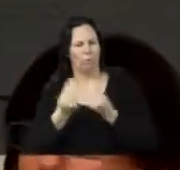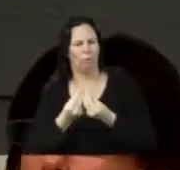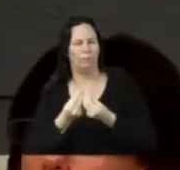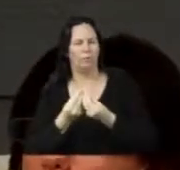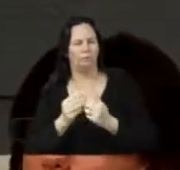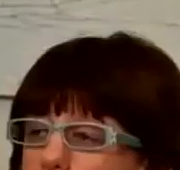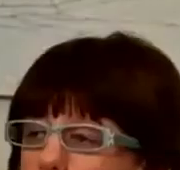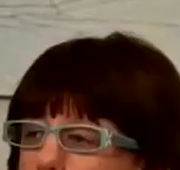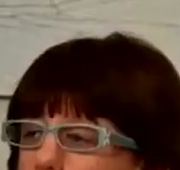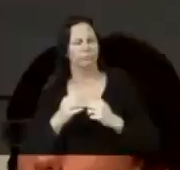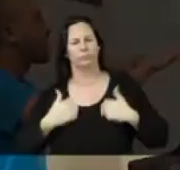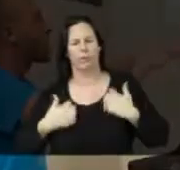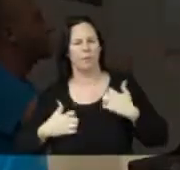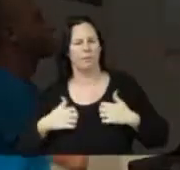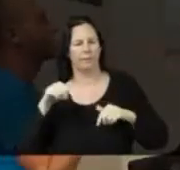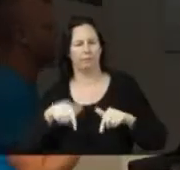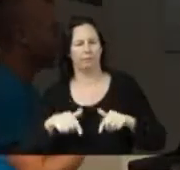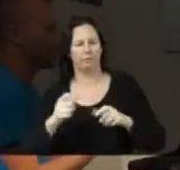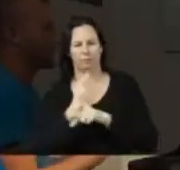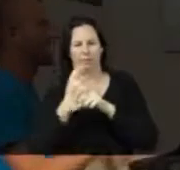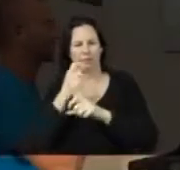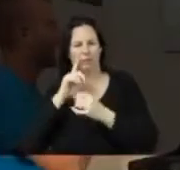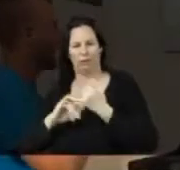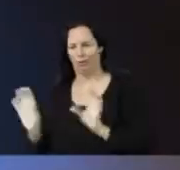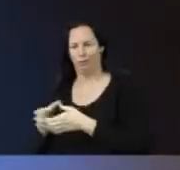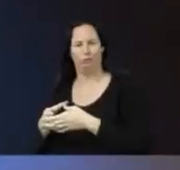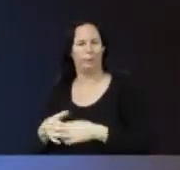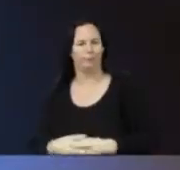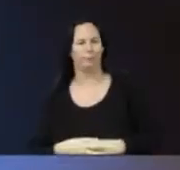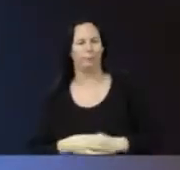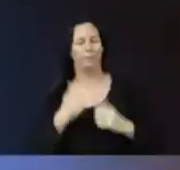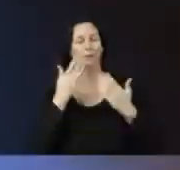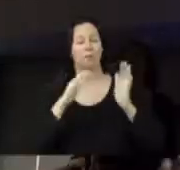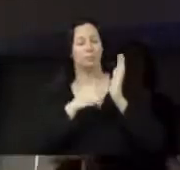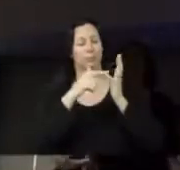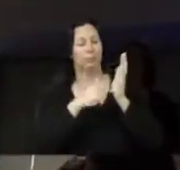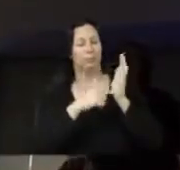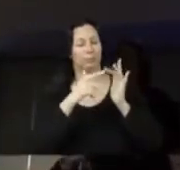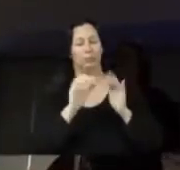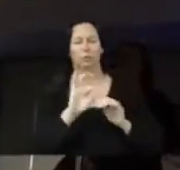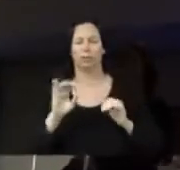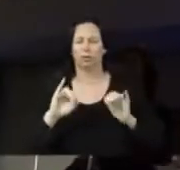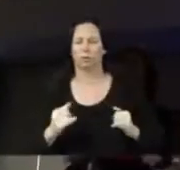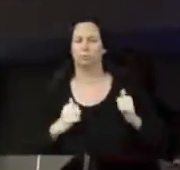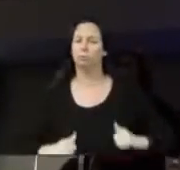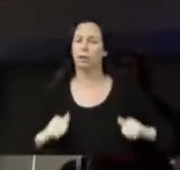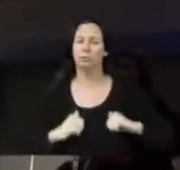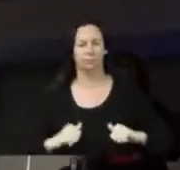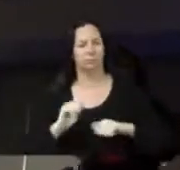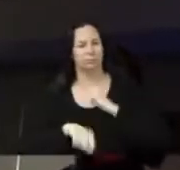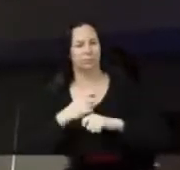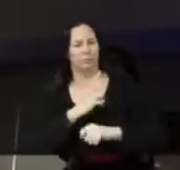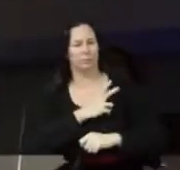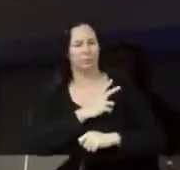of material to work with. The excitement that this generates has created this girl group. Hot Tootie